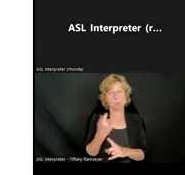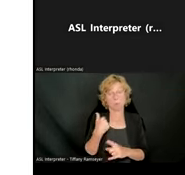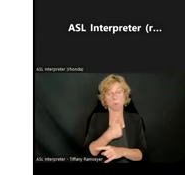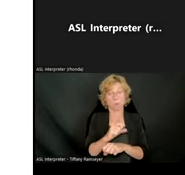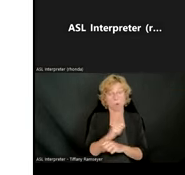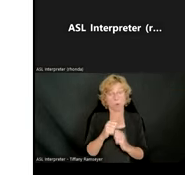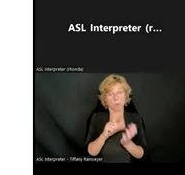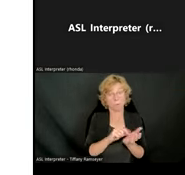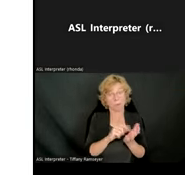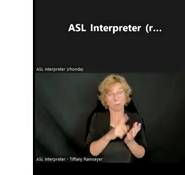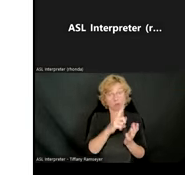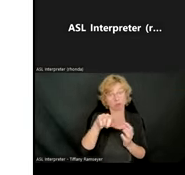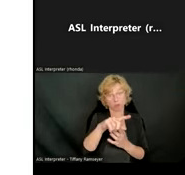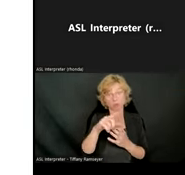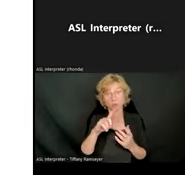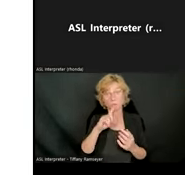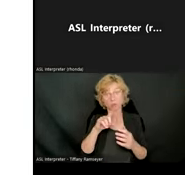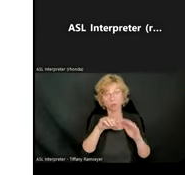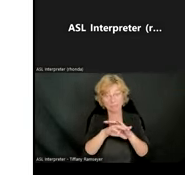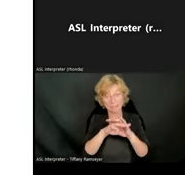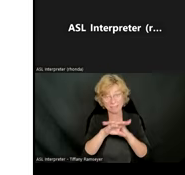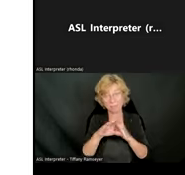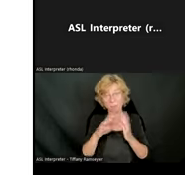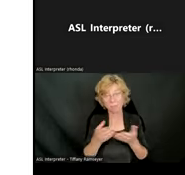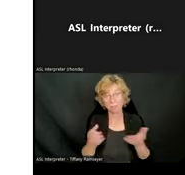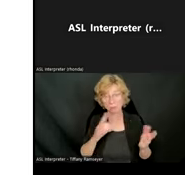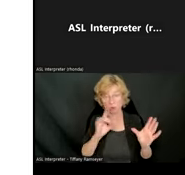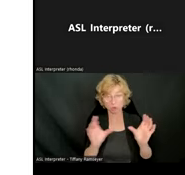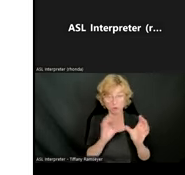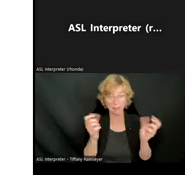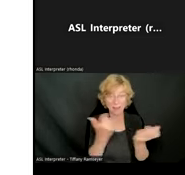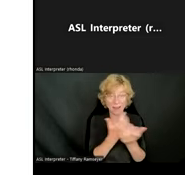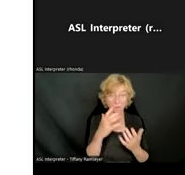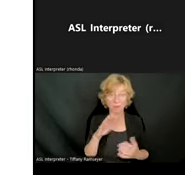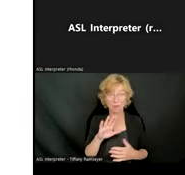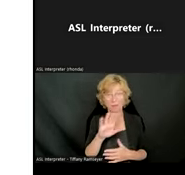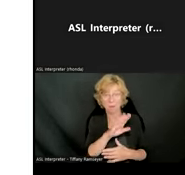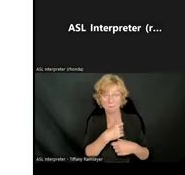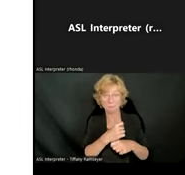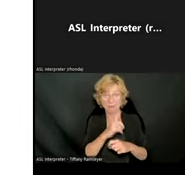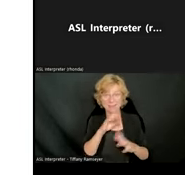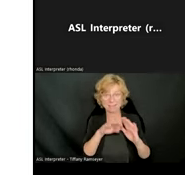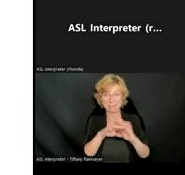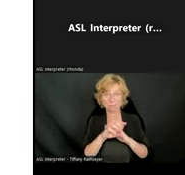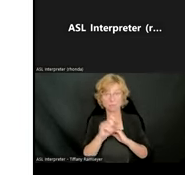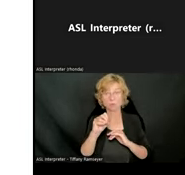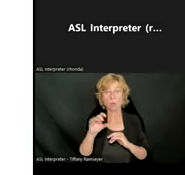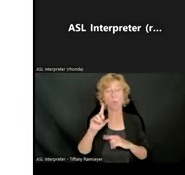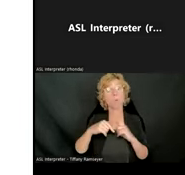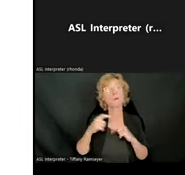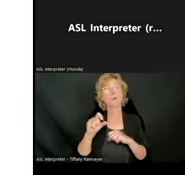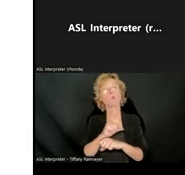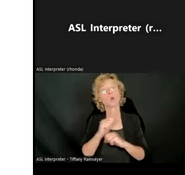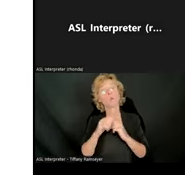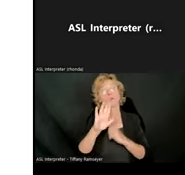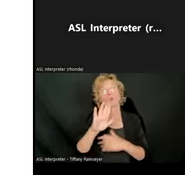to help them create accessible materials and be certified that everything that they're producing is accessible. So when you're working with your schools and you're selecting